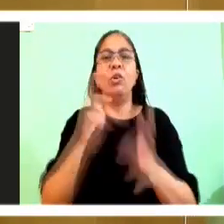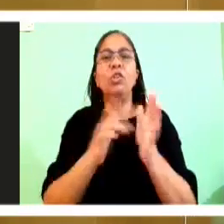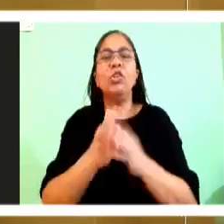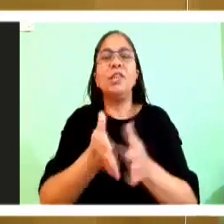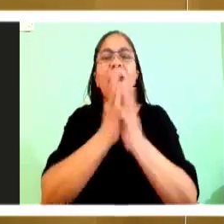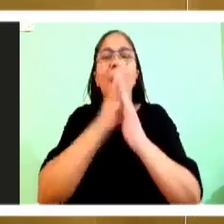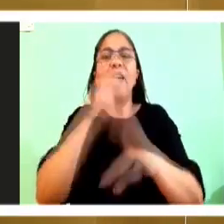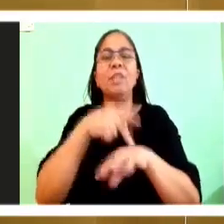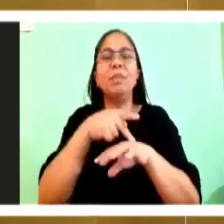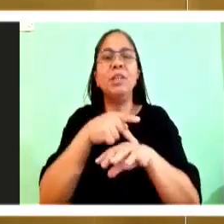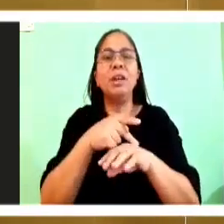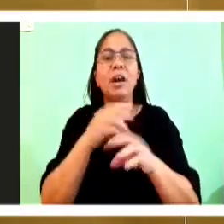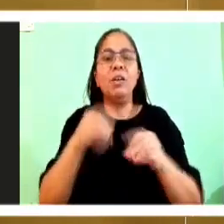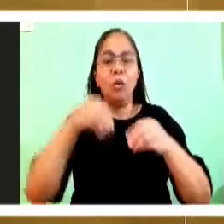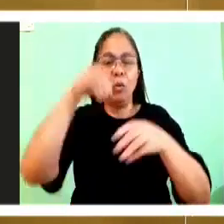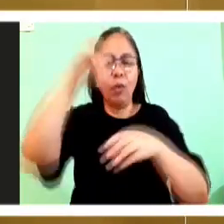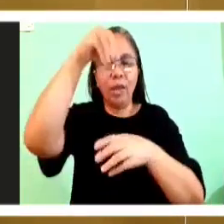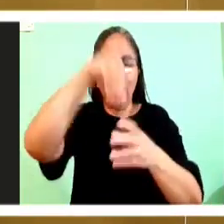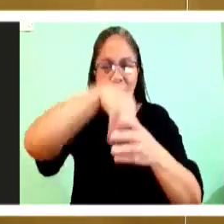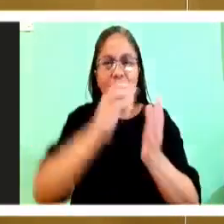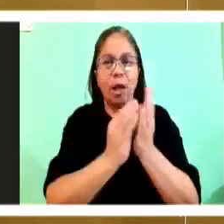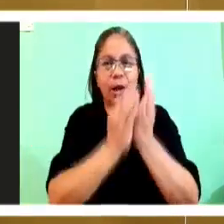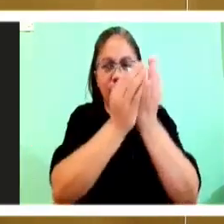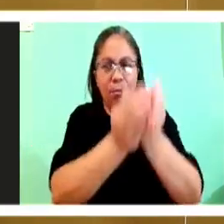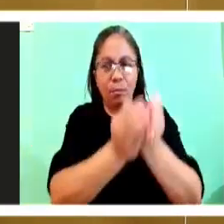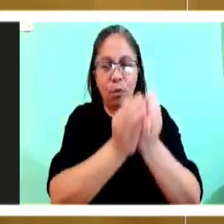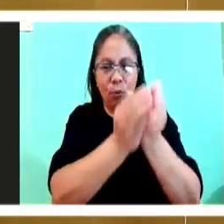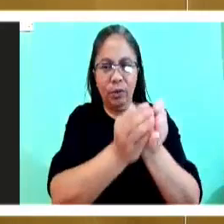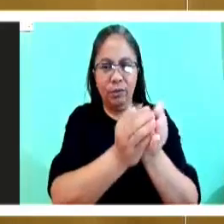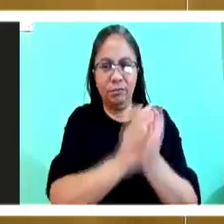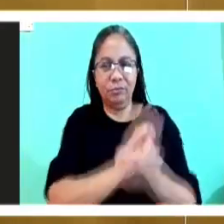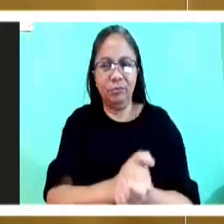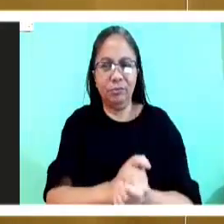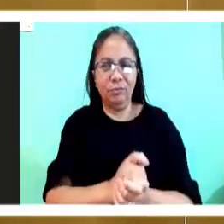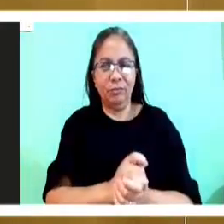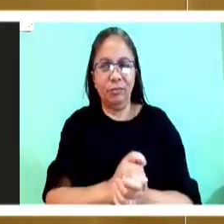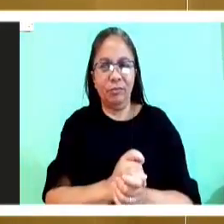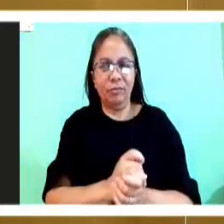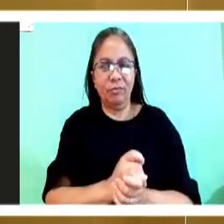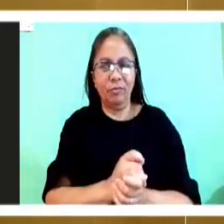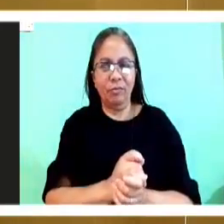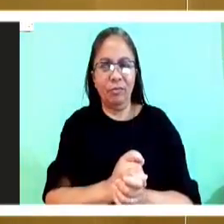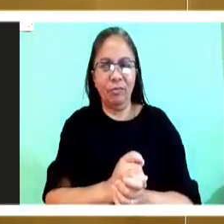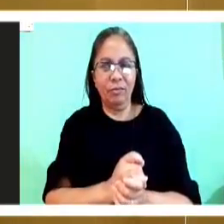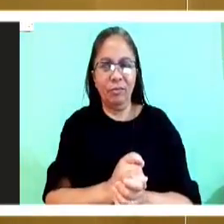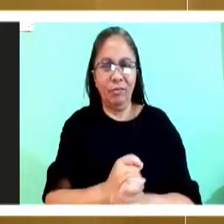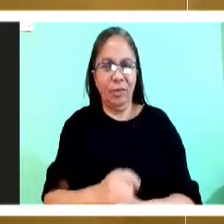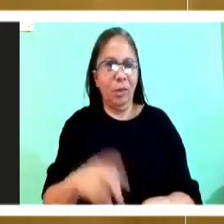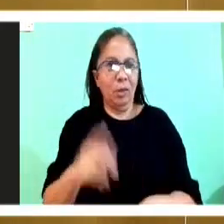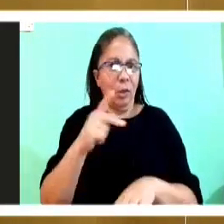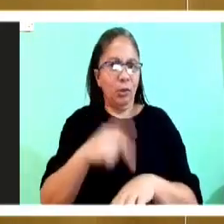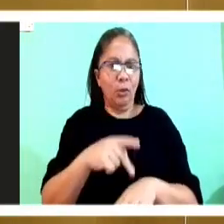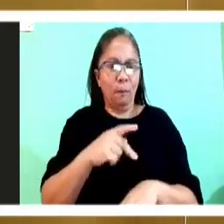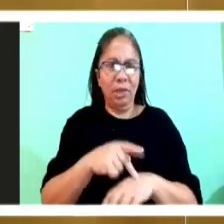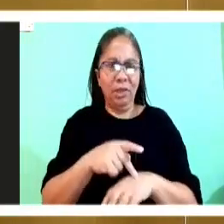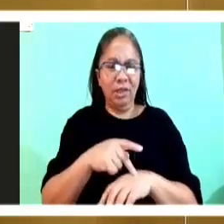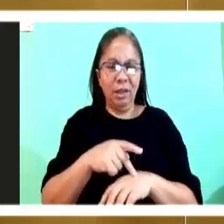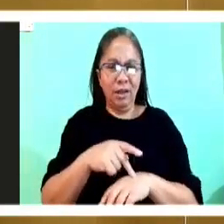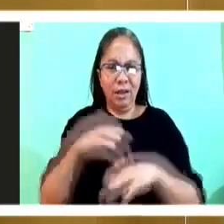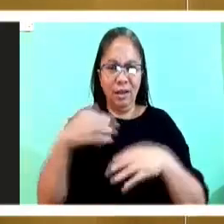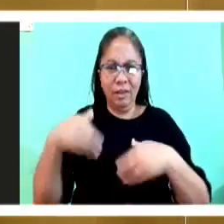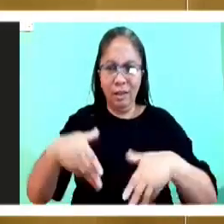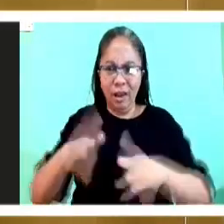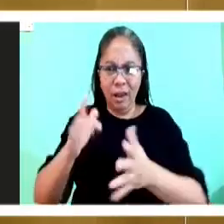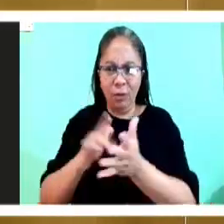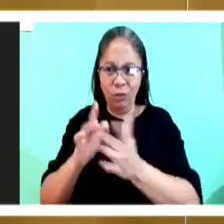into his boat. Now, Simon doesn't let the master get in the boat and he don't get in also. Don't mind he was